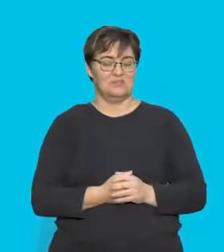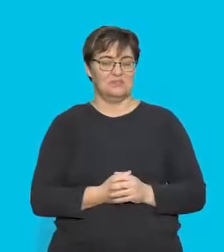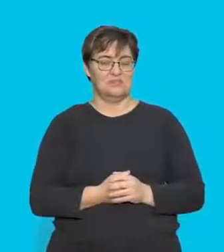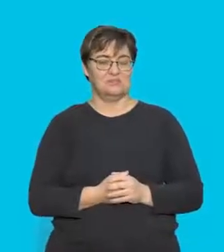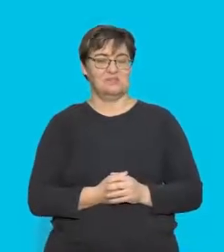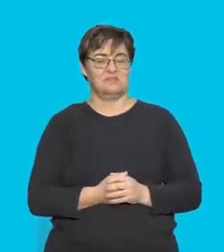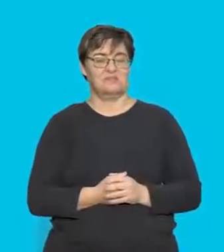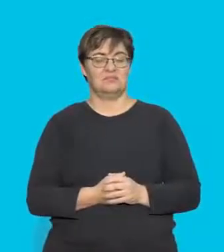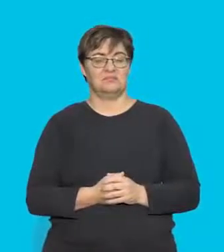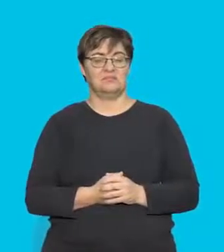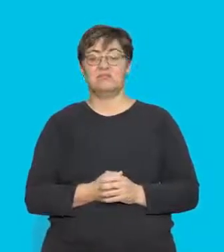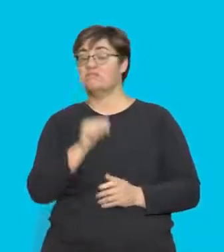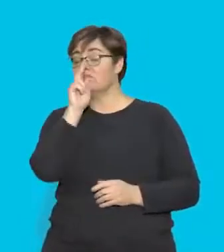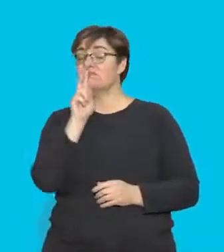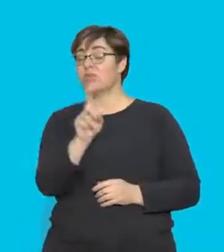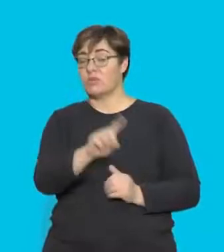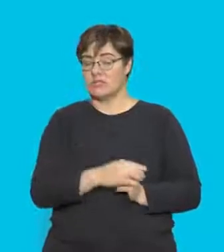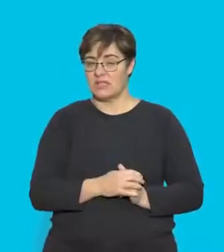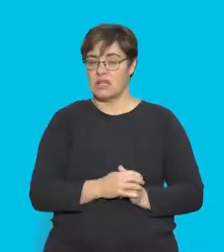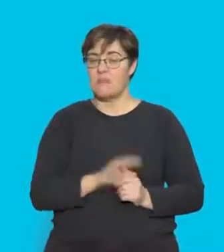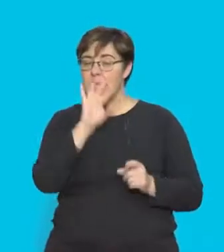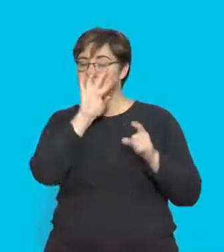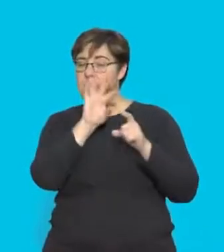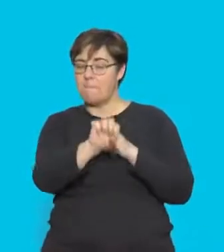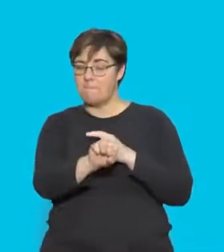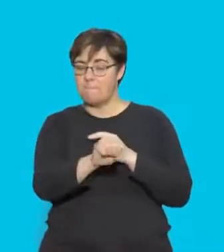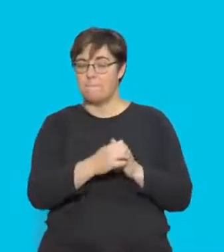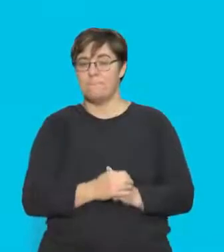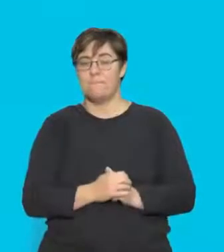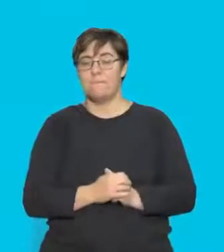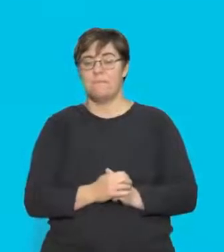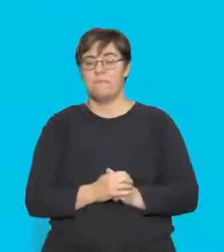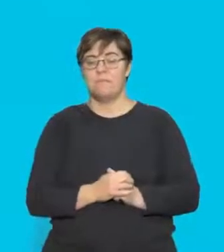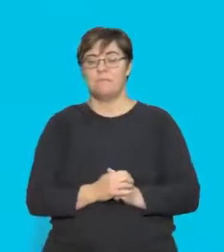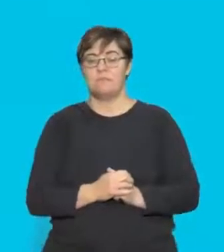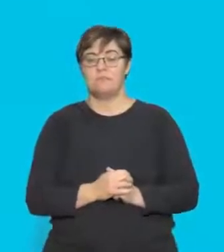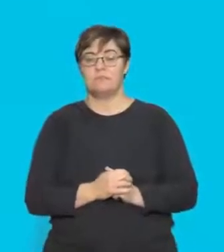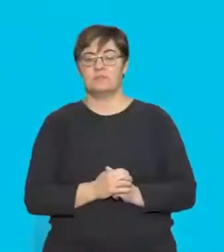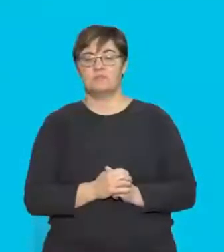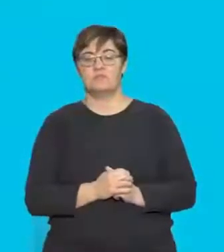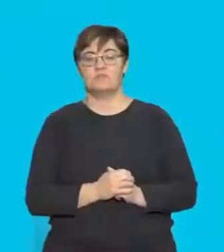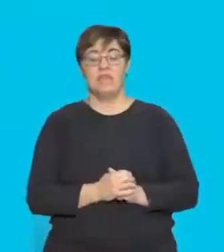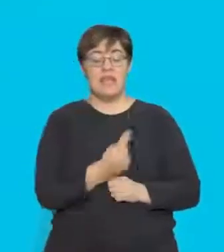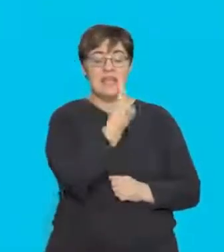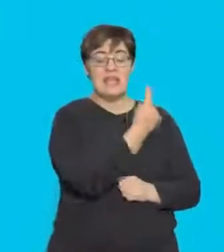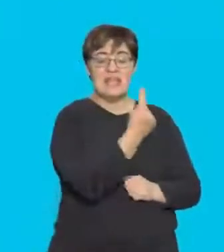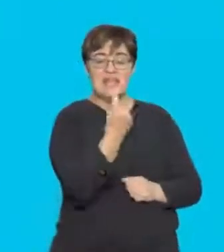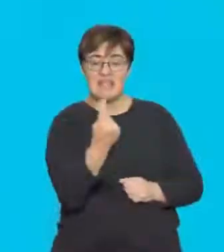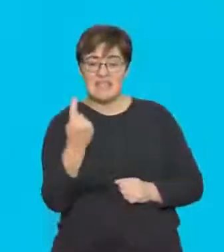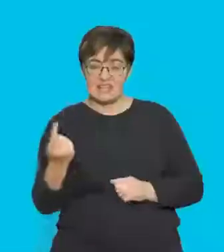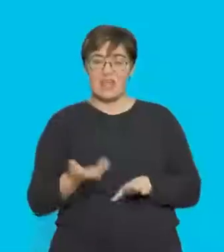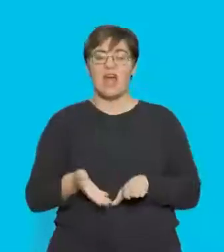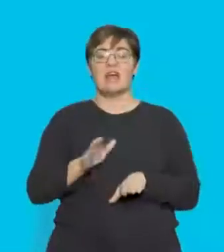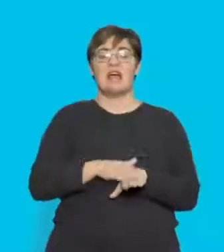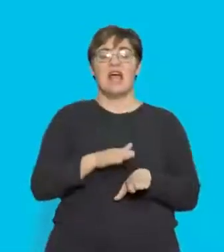The summary that we're looking at is recognizing, first of all, that around every current